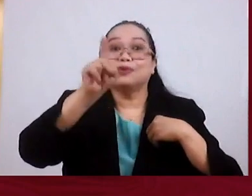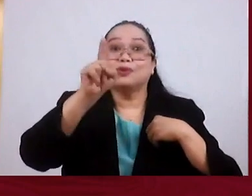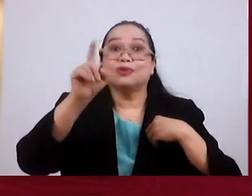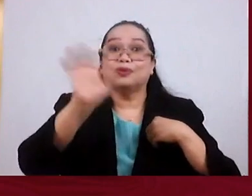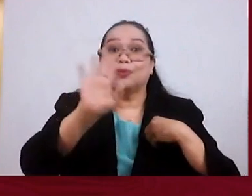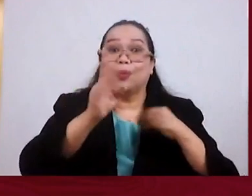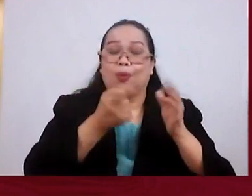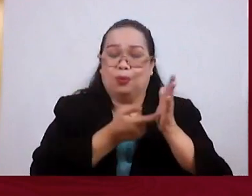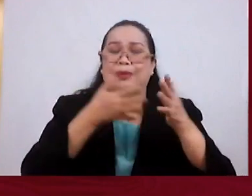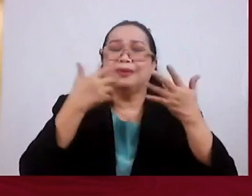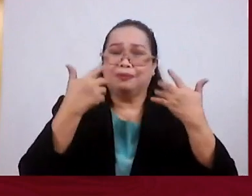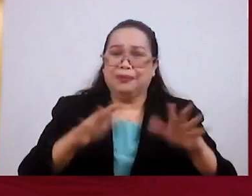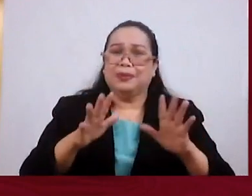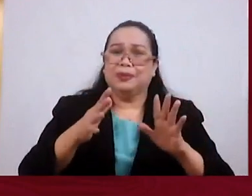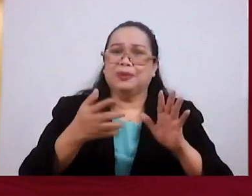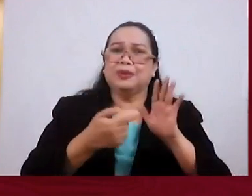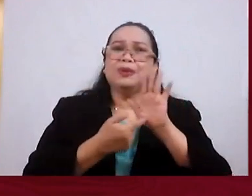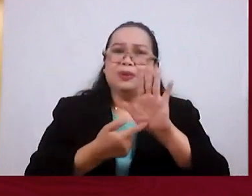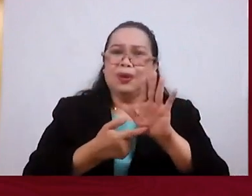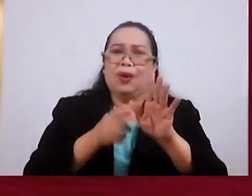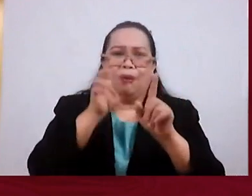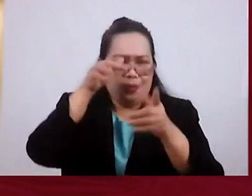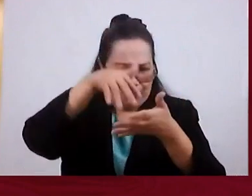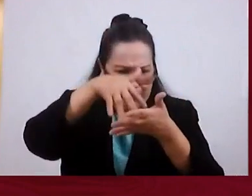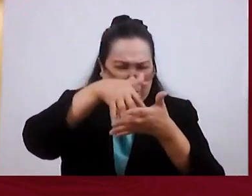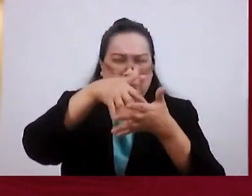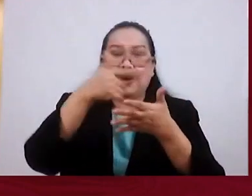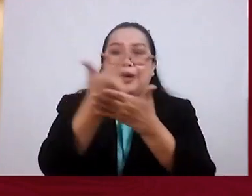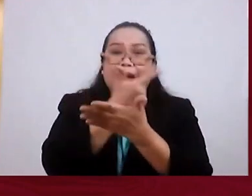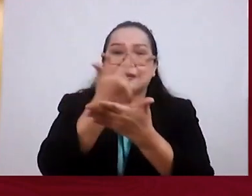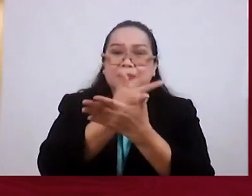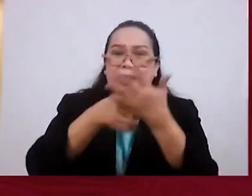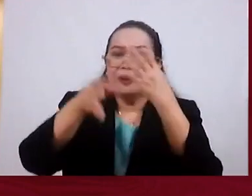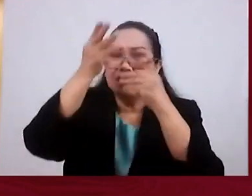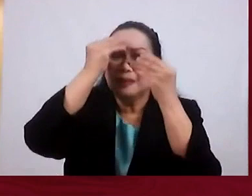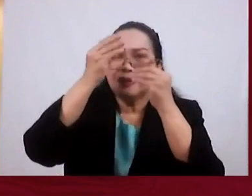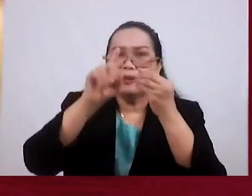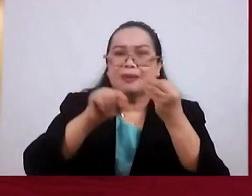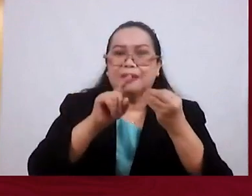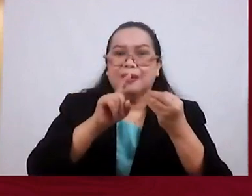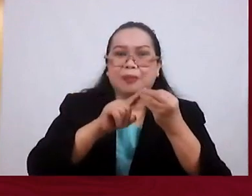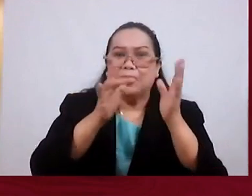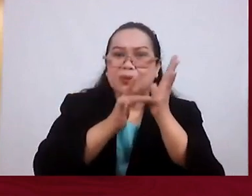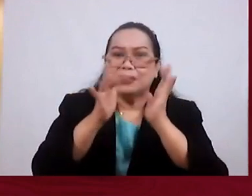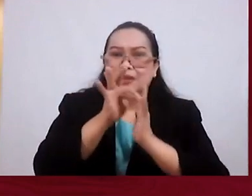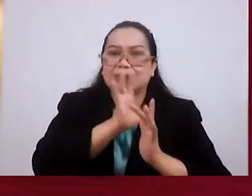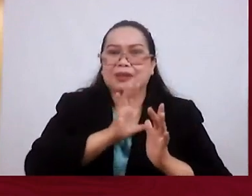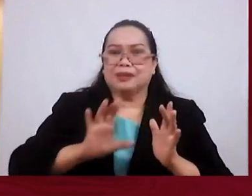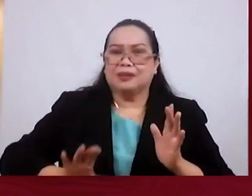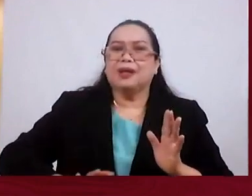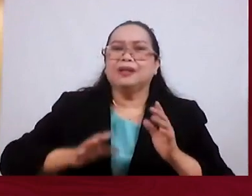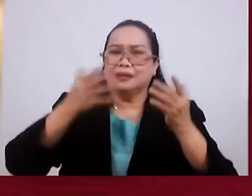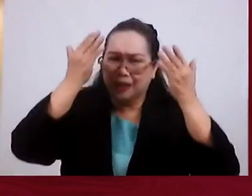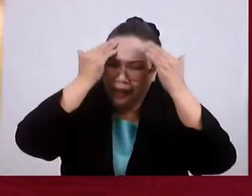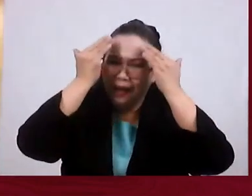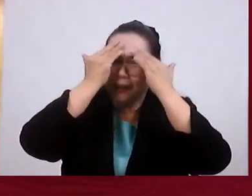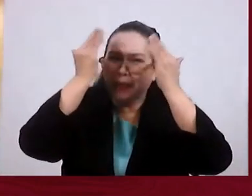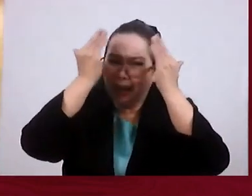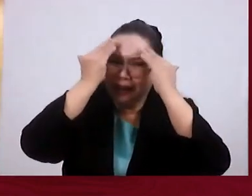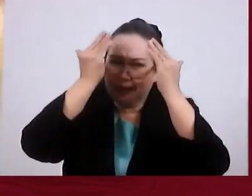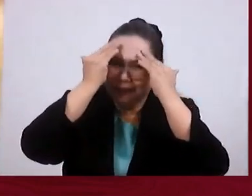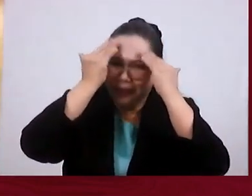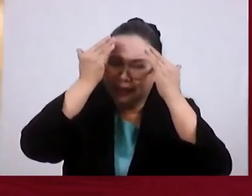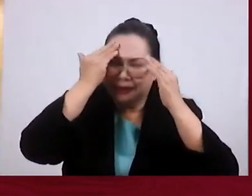What is that? After being exposed to the gospel. After hearing about Jesus Christ.